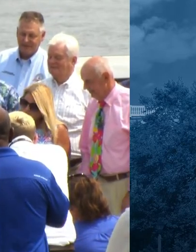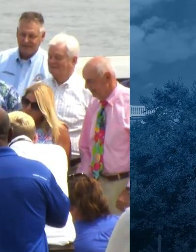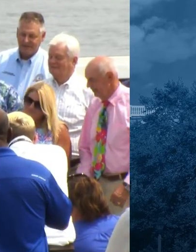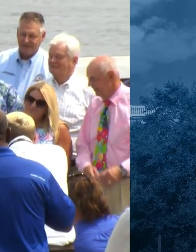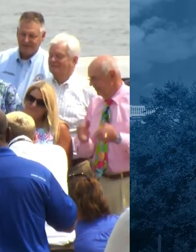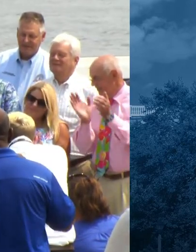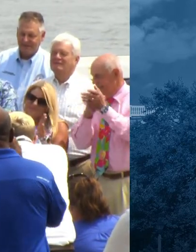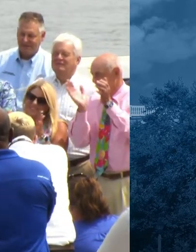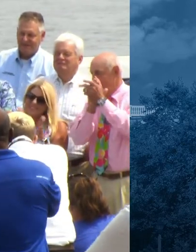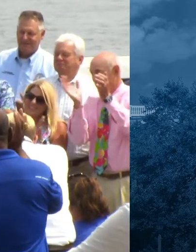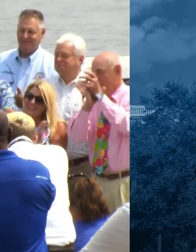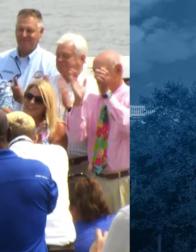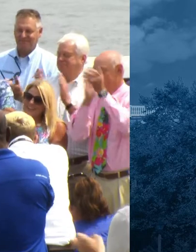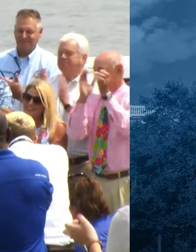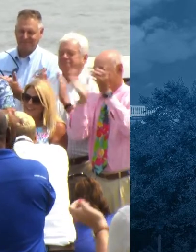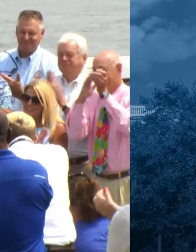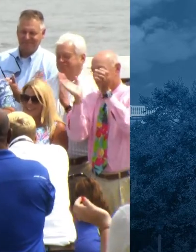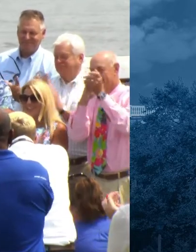our clean part of it.